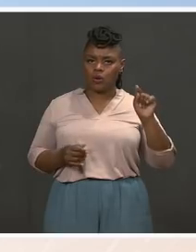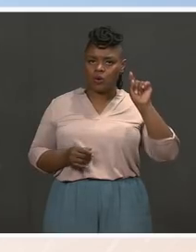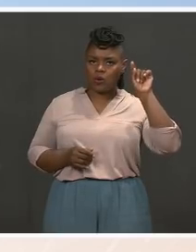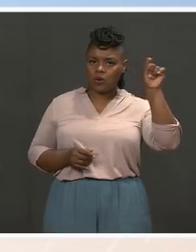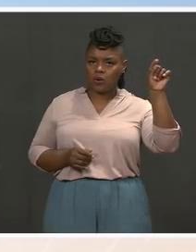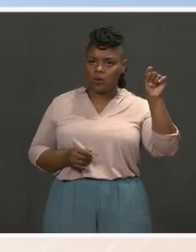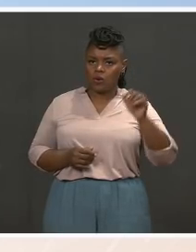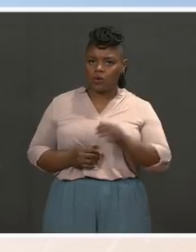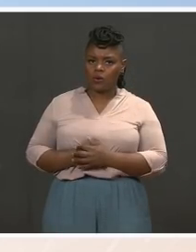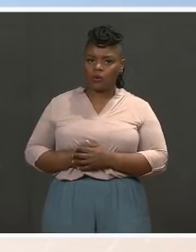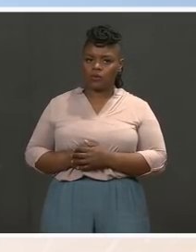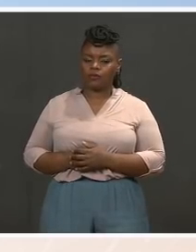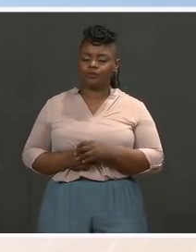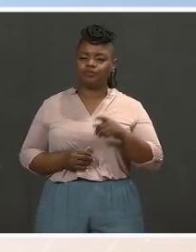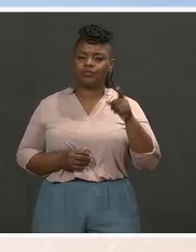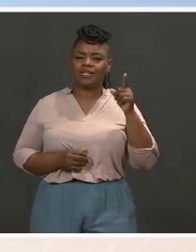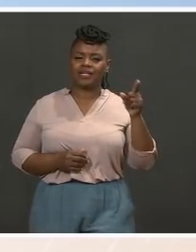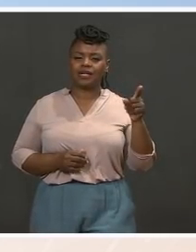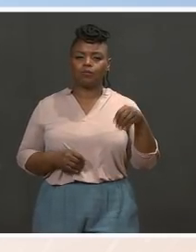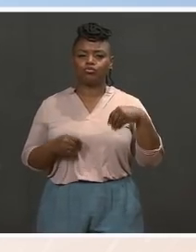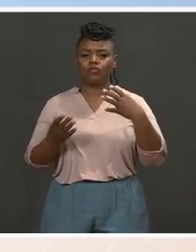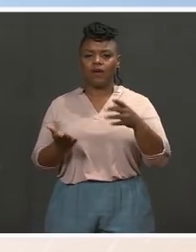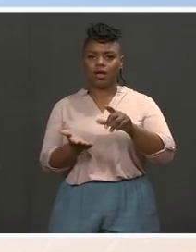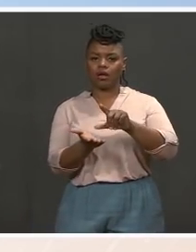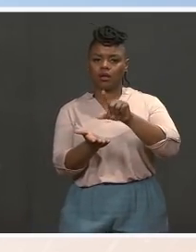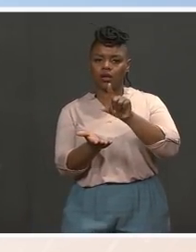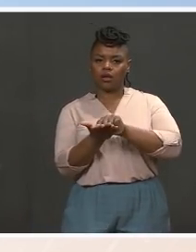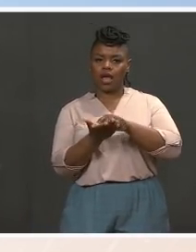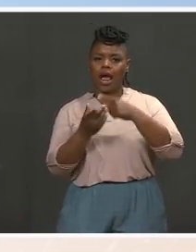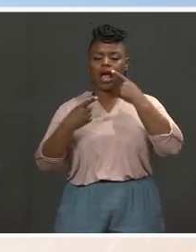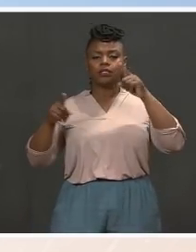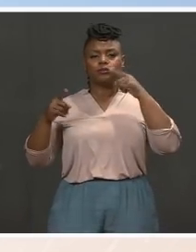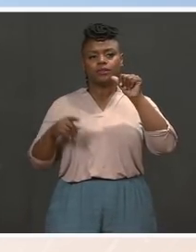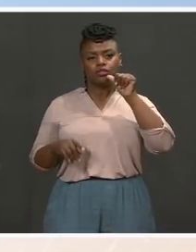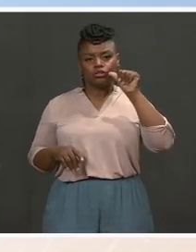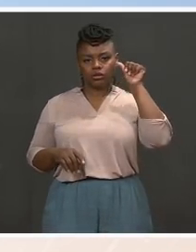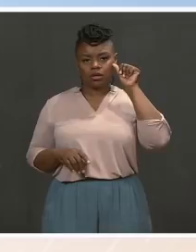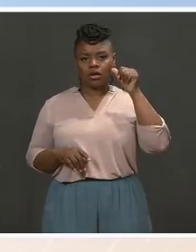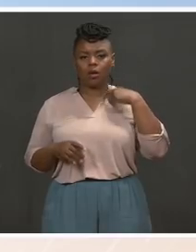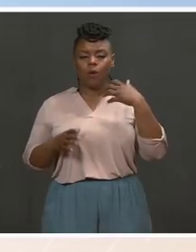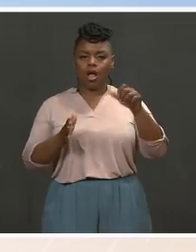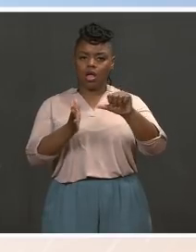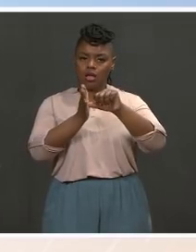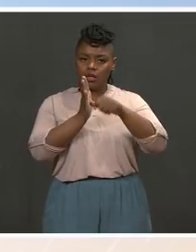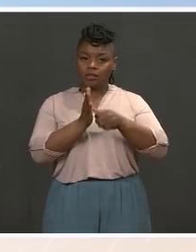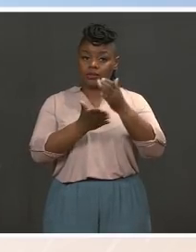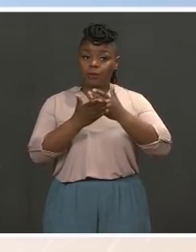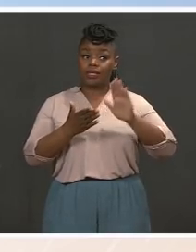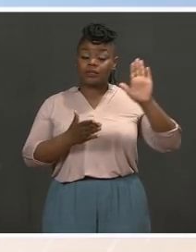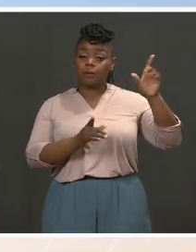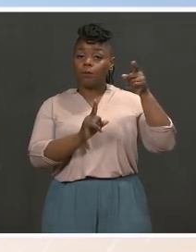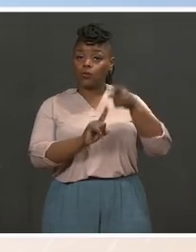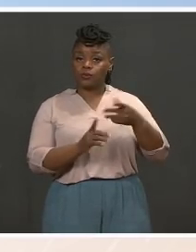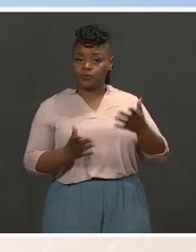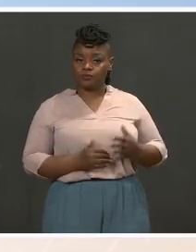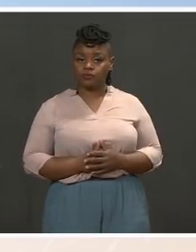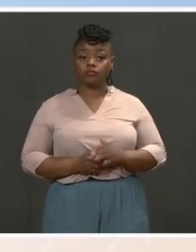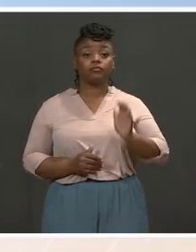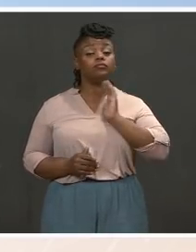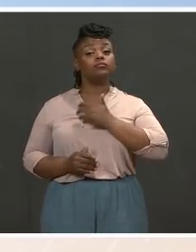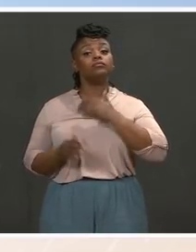I believe it was yesterday, but let me reiterate a couple of the points he made, and then I'll get to your question. That our focus right now is